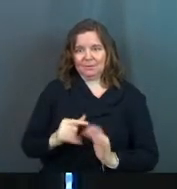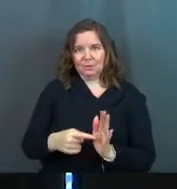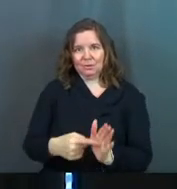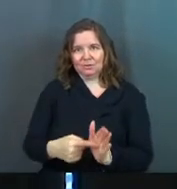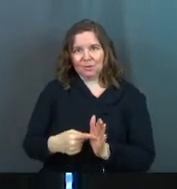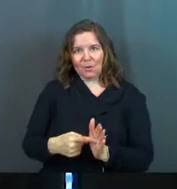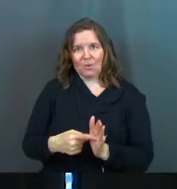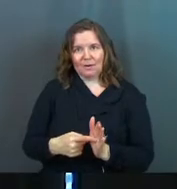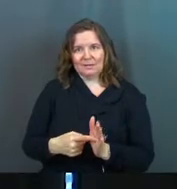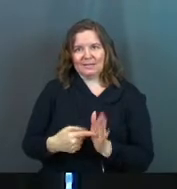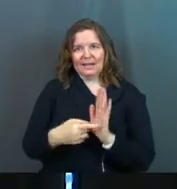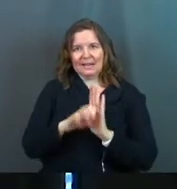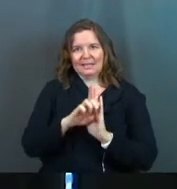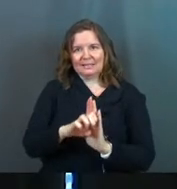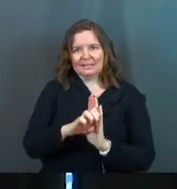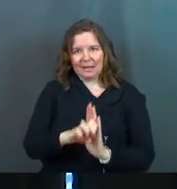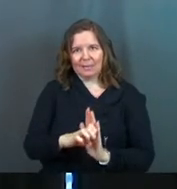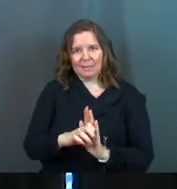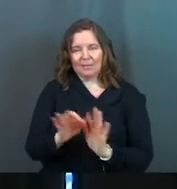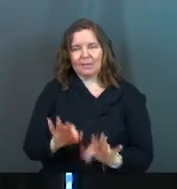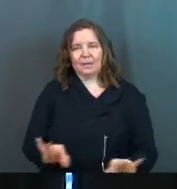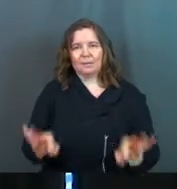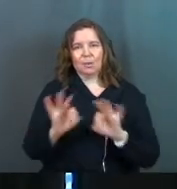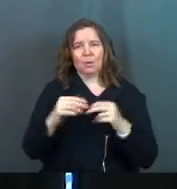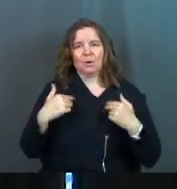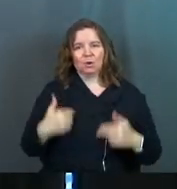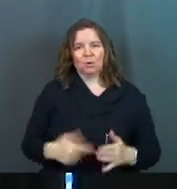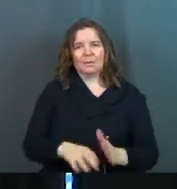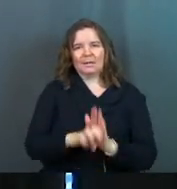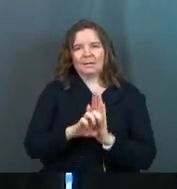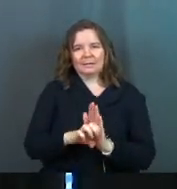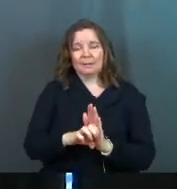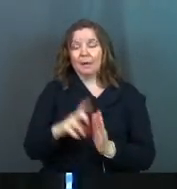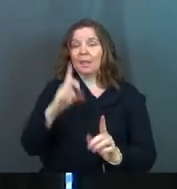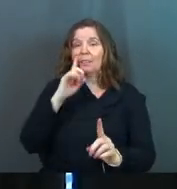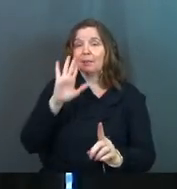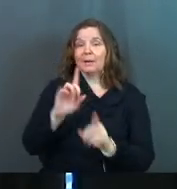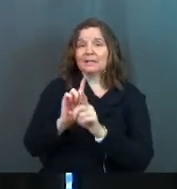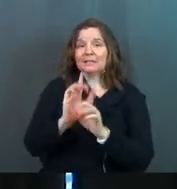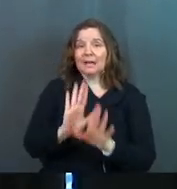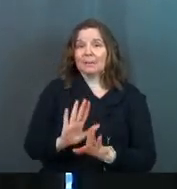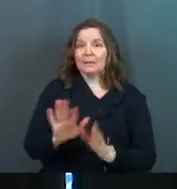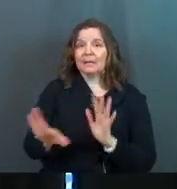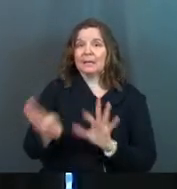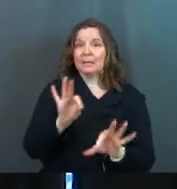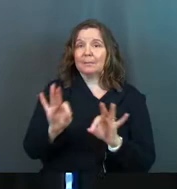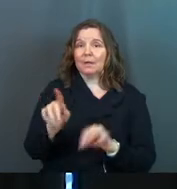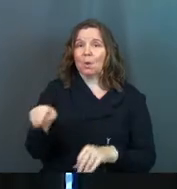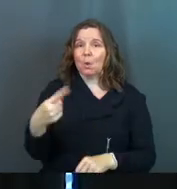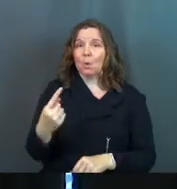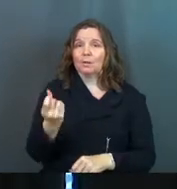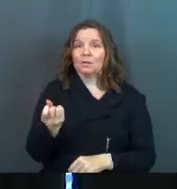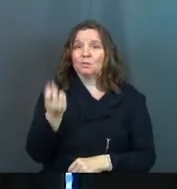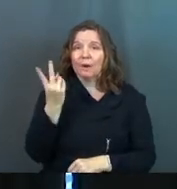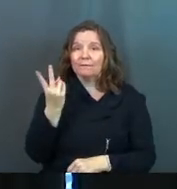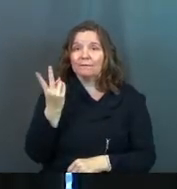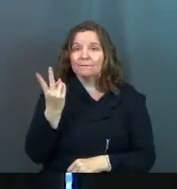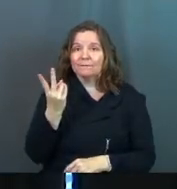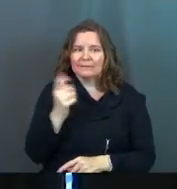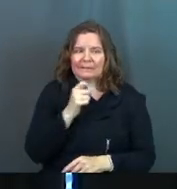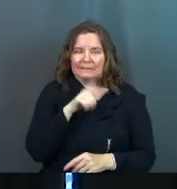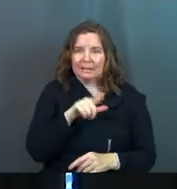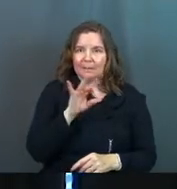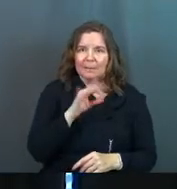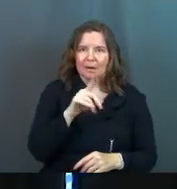the example, the important human example. Think about even His disciples. He chose 12. Why didn't you choose